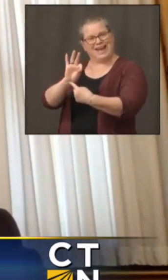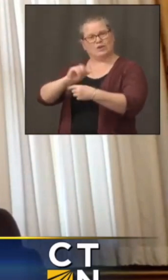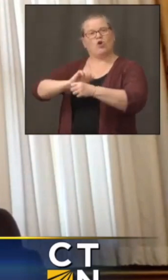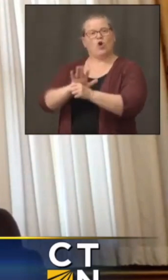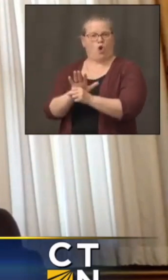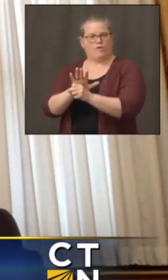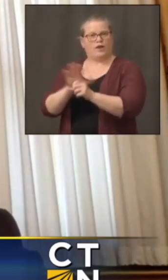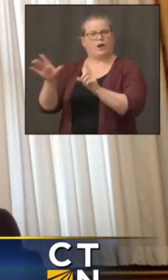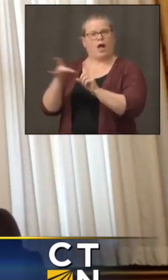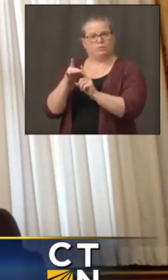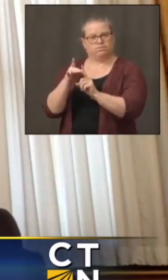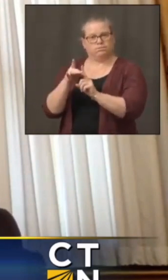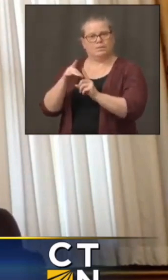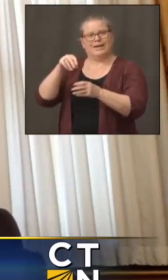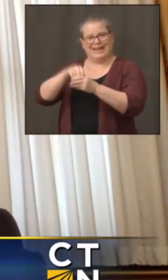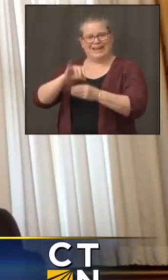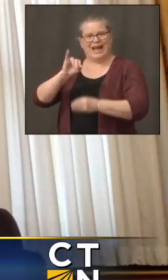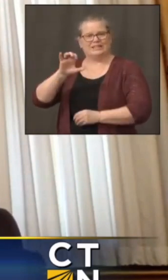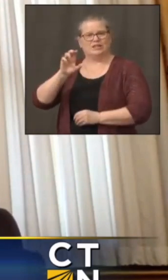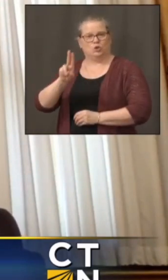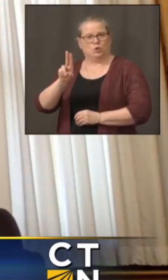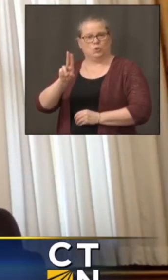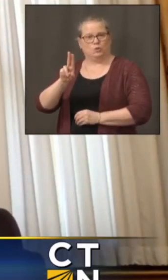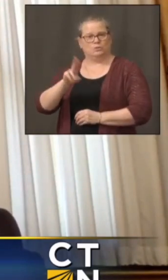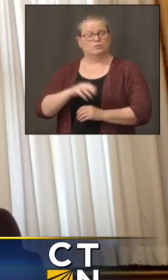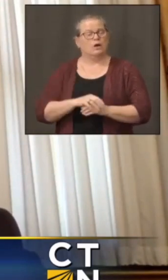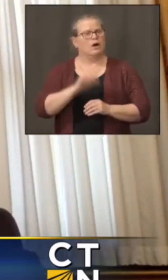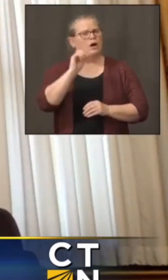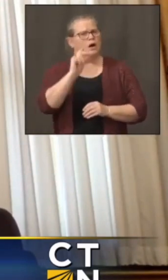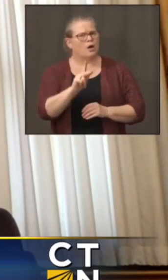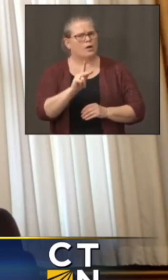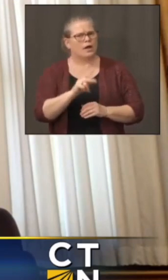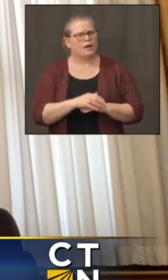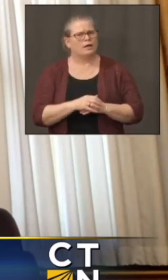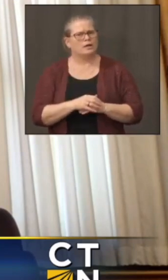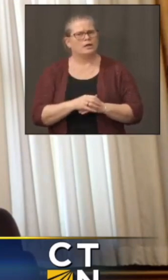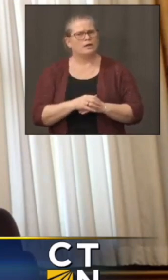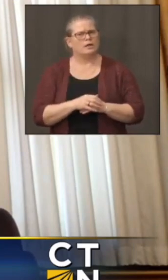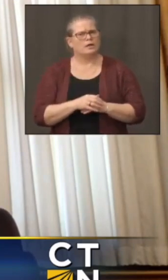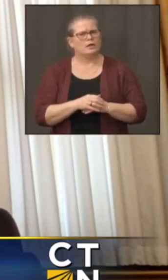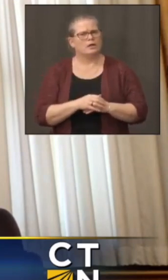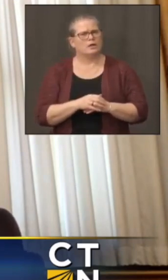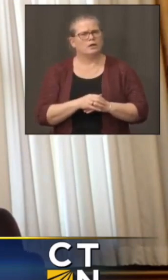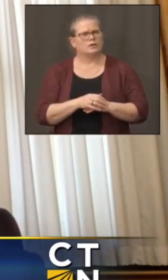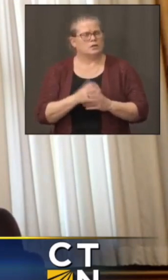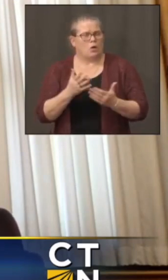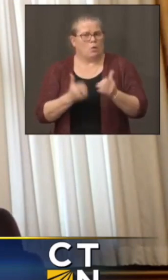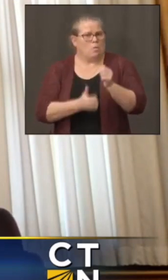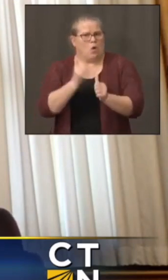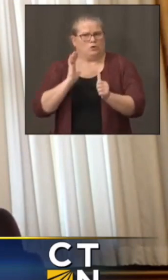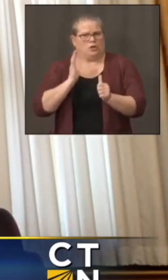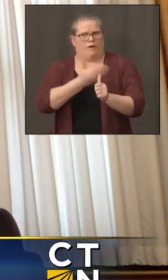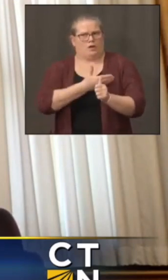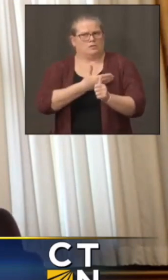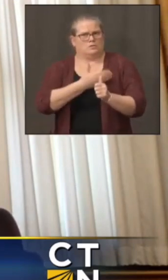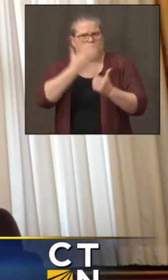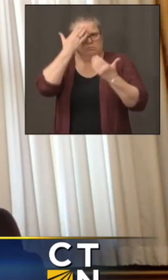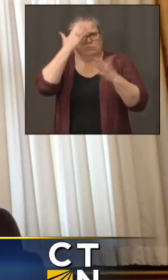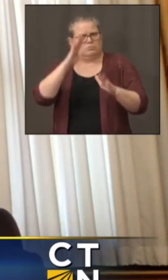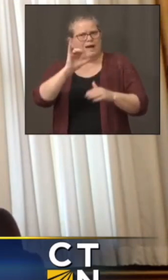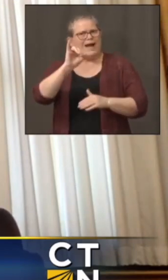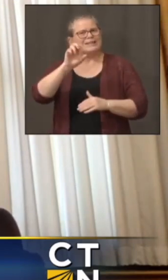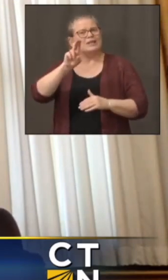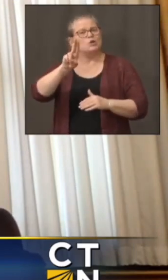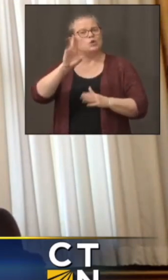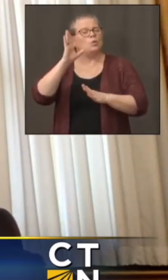And excuse me, I think most of us on the call don't know off the top of our heads how many ICU beds there are. Can you give